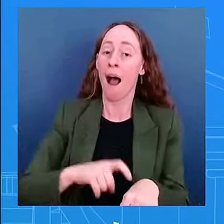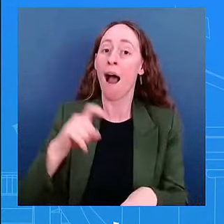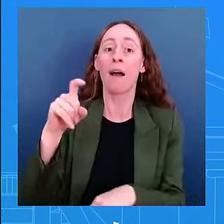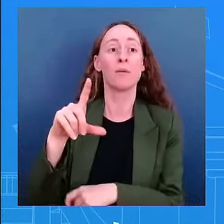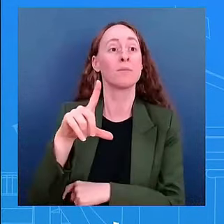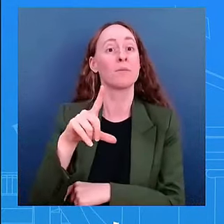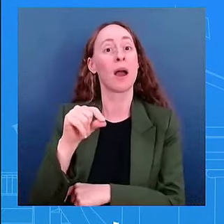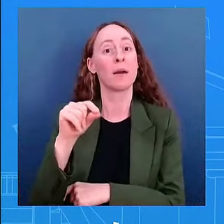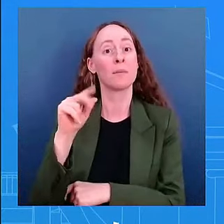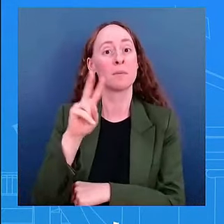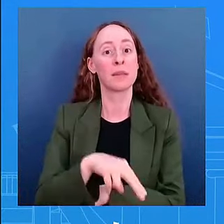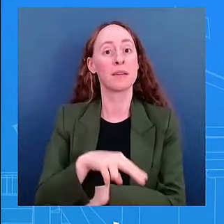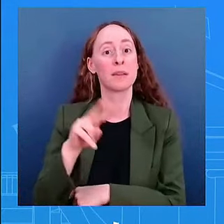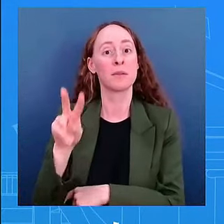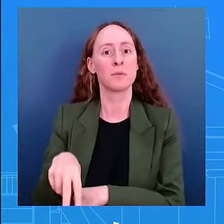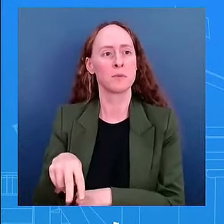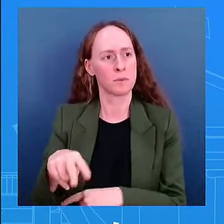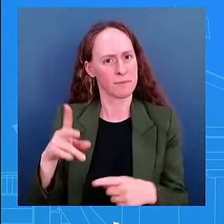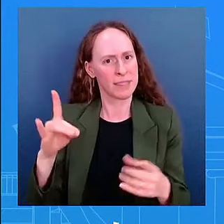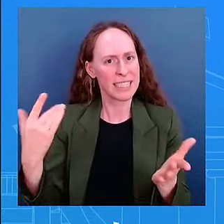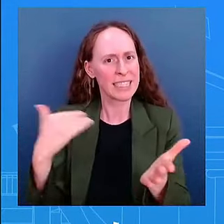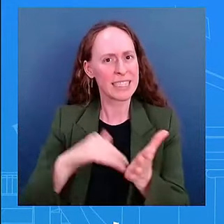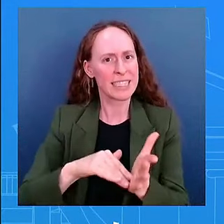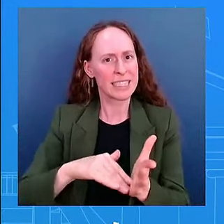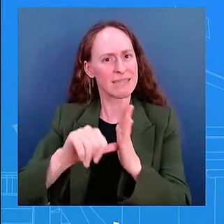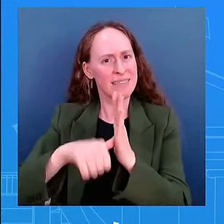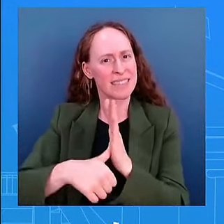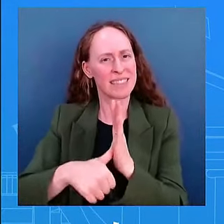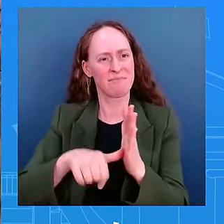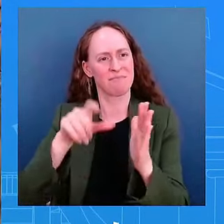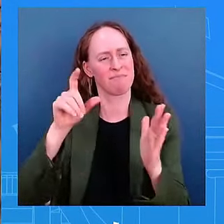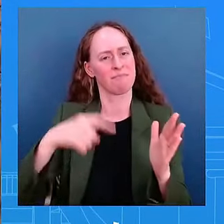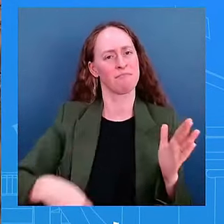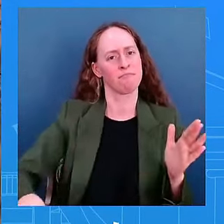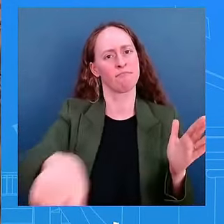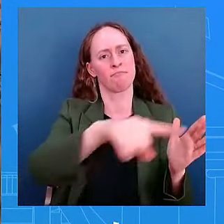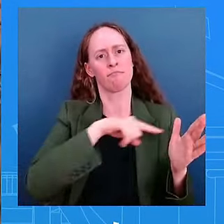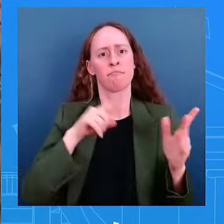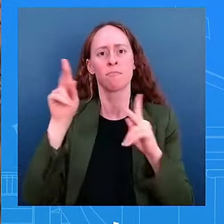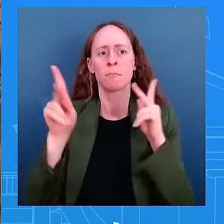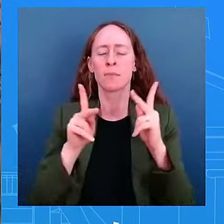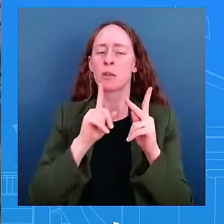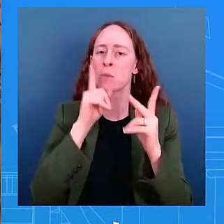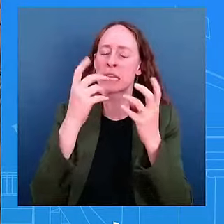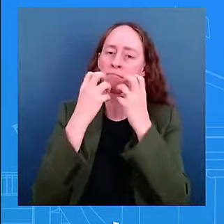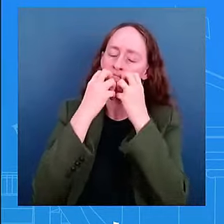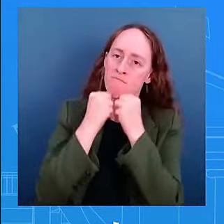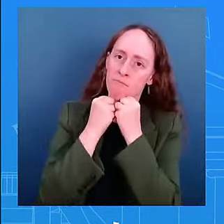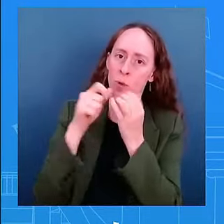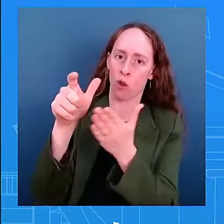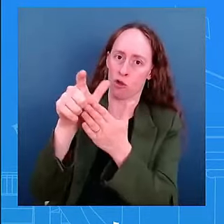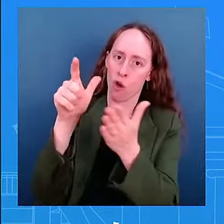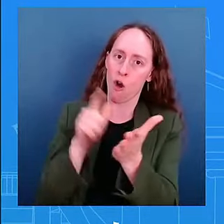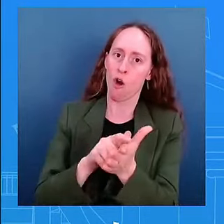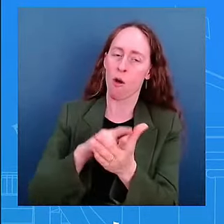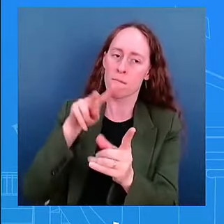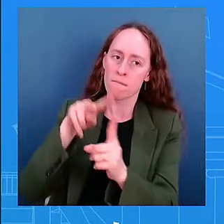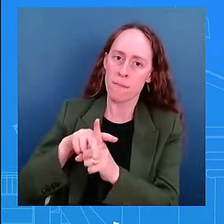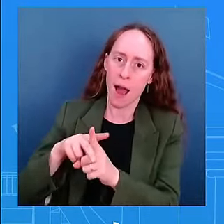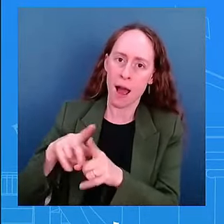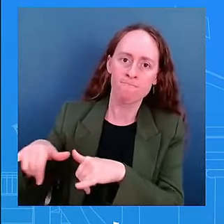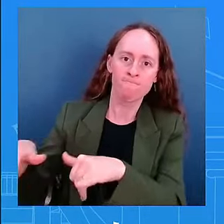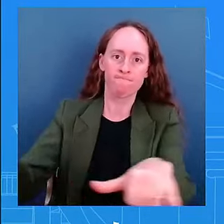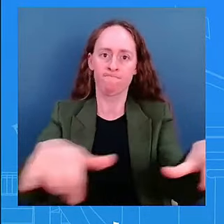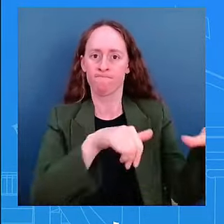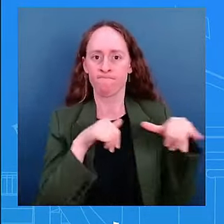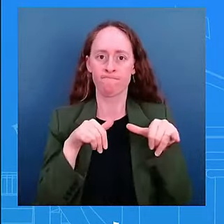top issues that americans cared about could also be a message to justice roberts i'm not going to get into messages to uh to